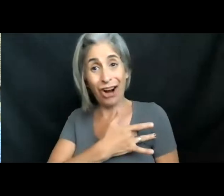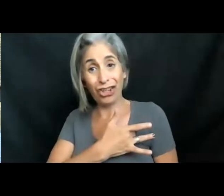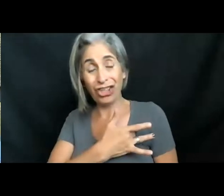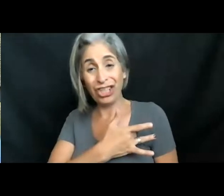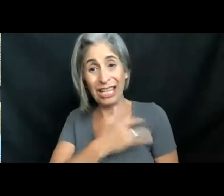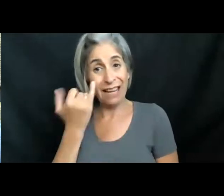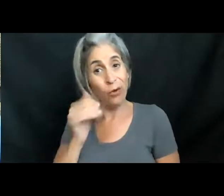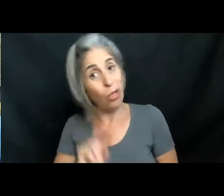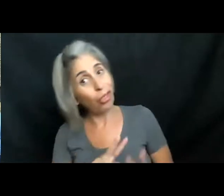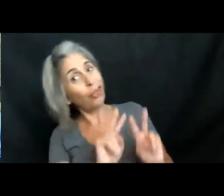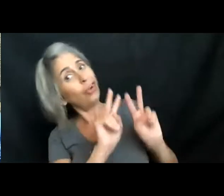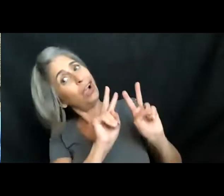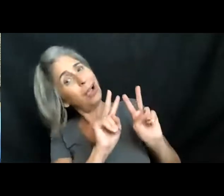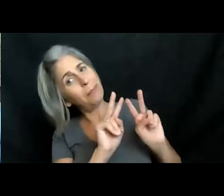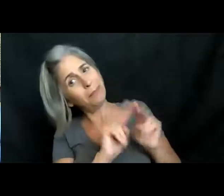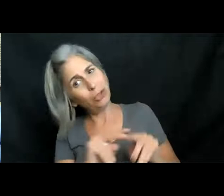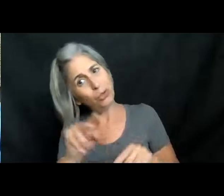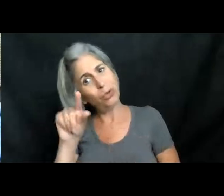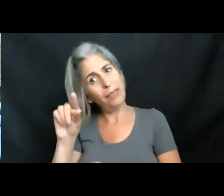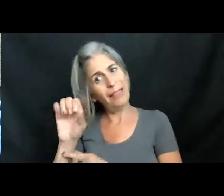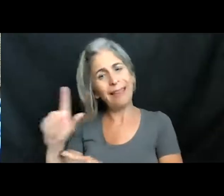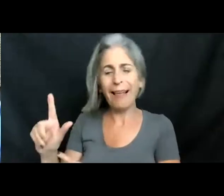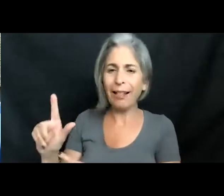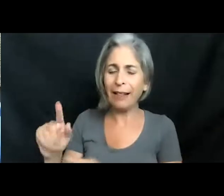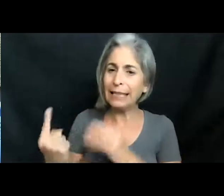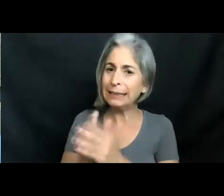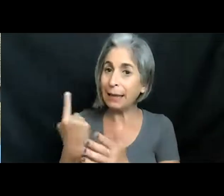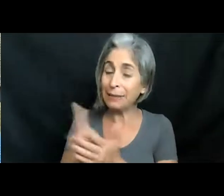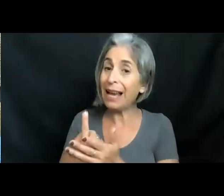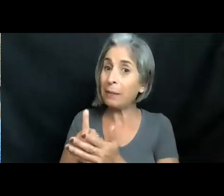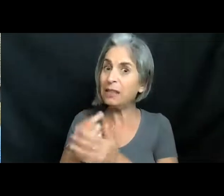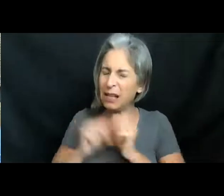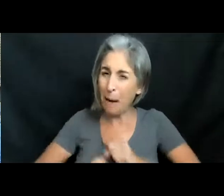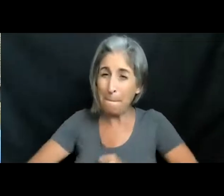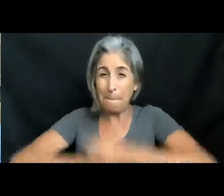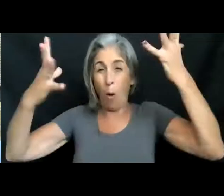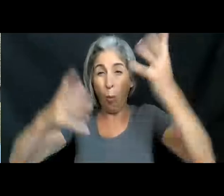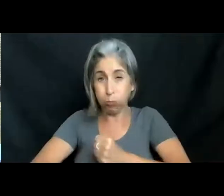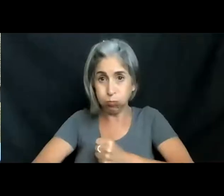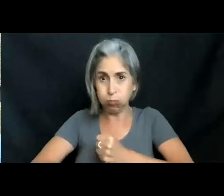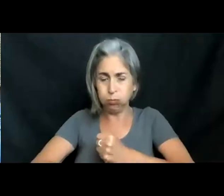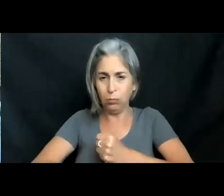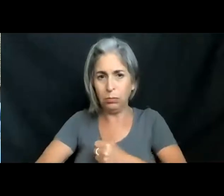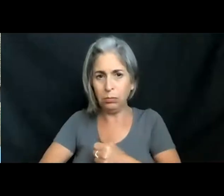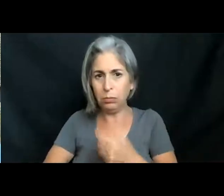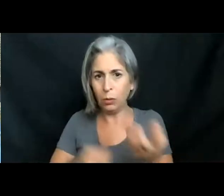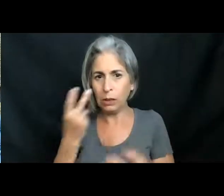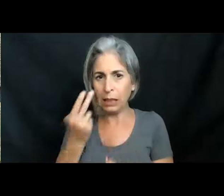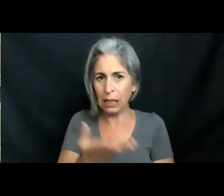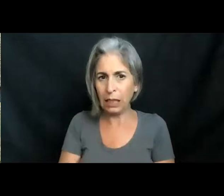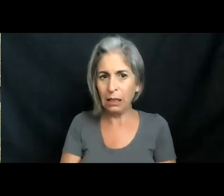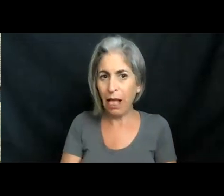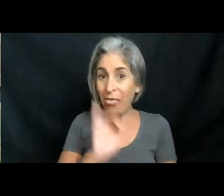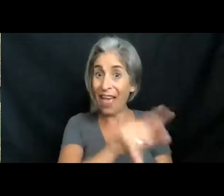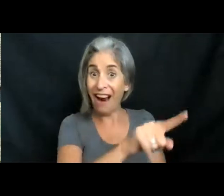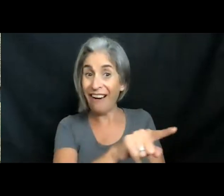towards the gills. Sometimes it does actually explode. So I'm going to look through here real quick. There